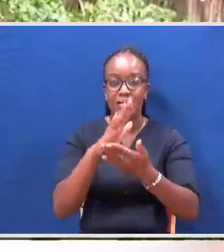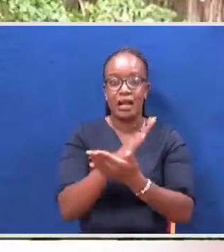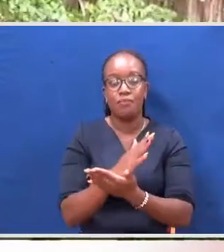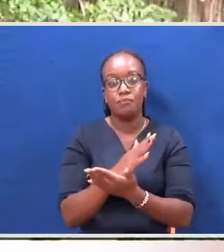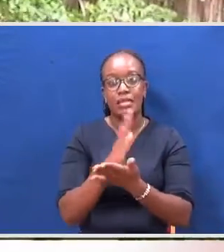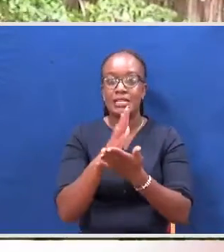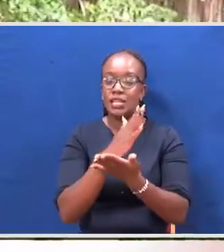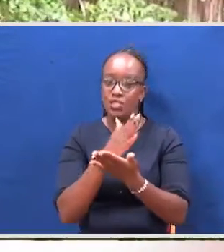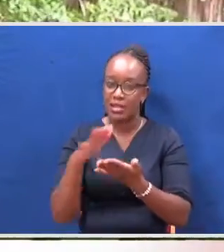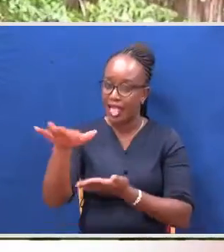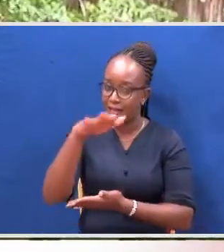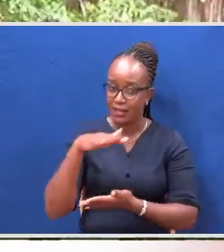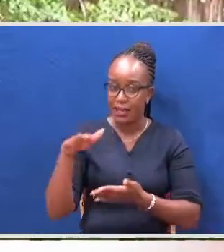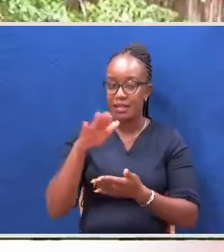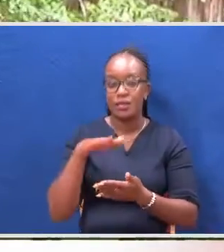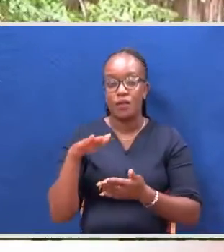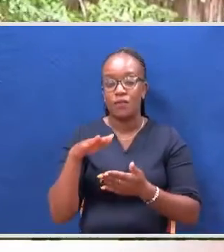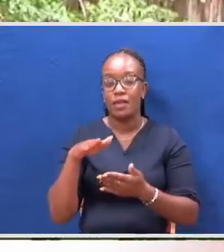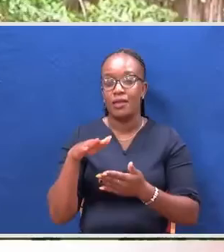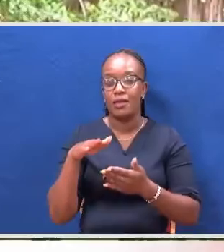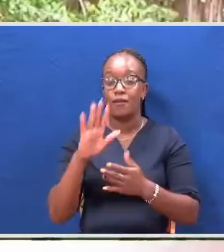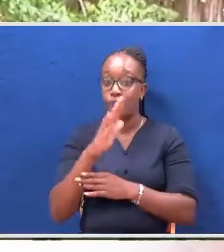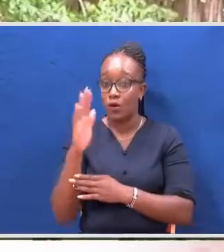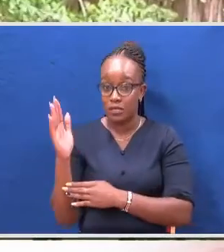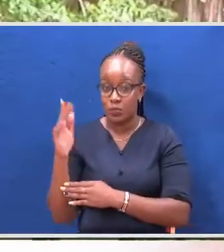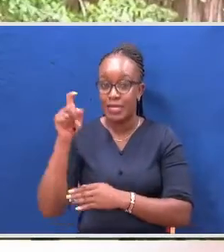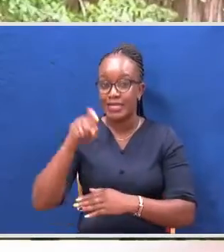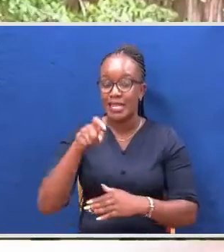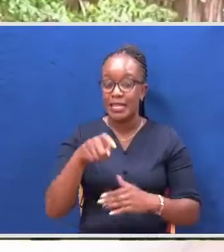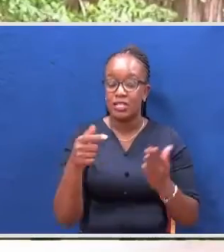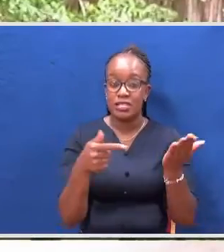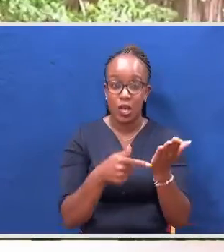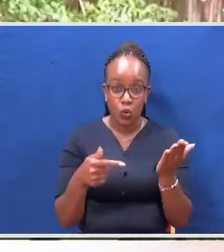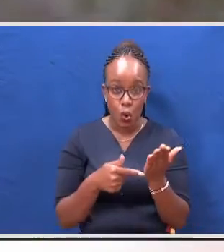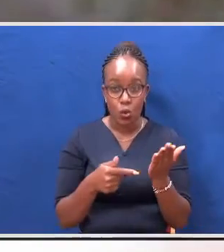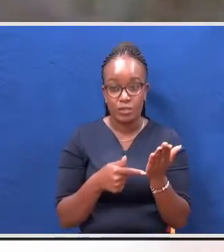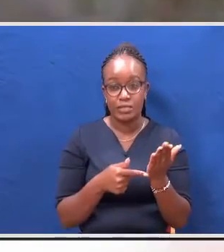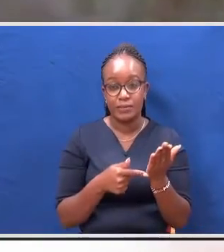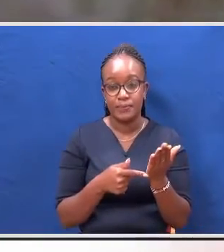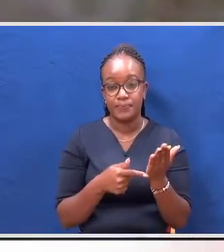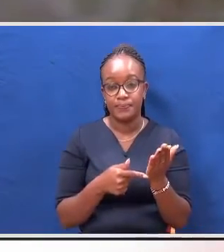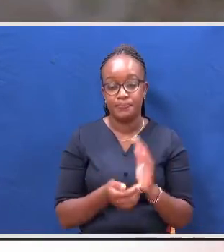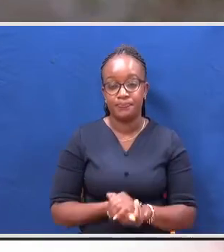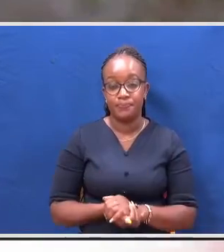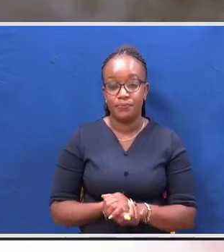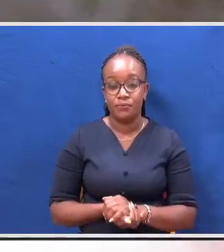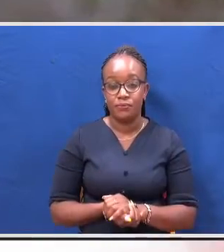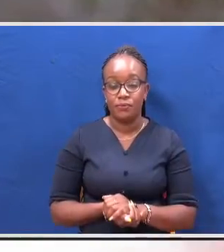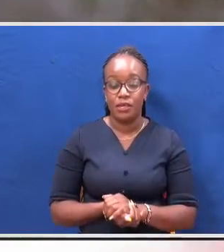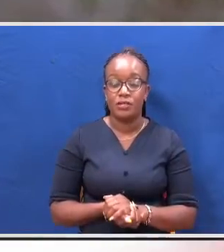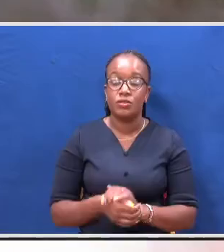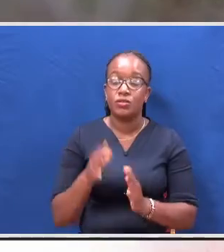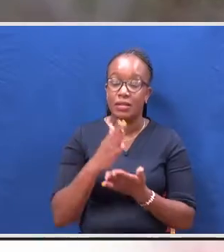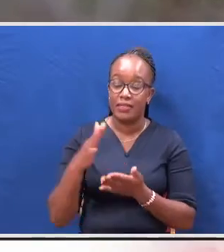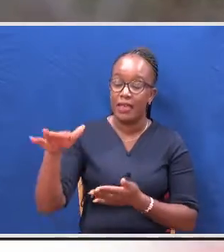at certain times of the day or night i need technology to fill the gaps a swedes-based environmental